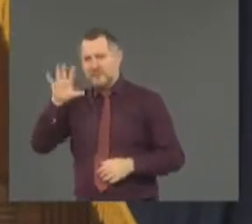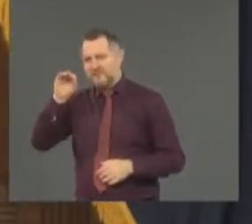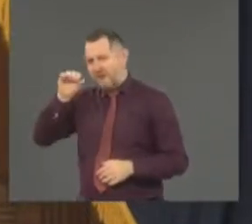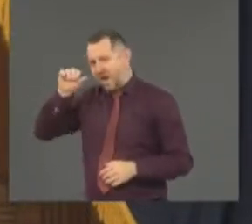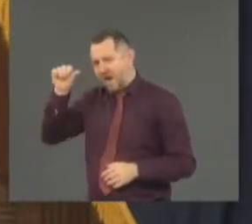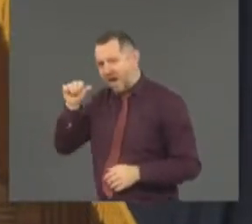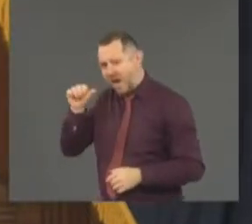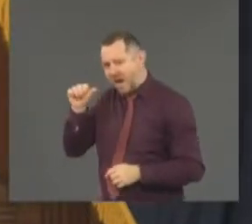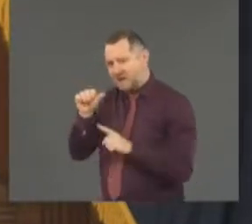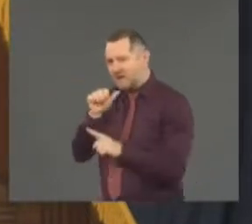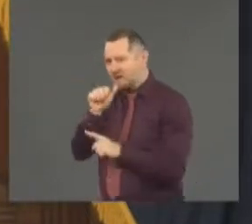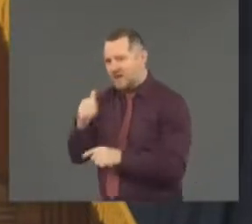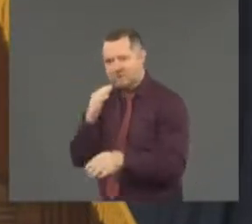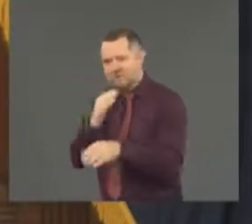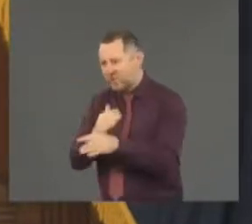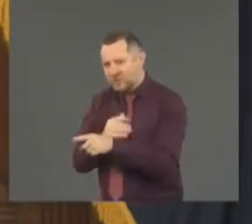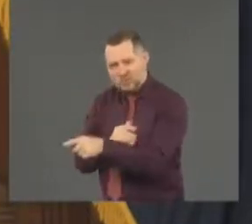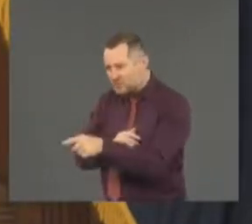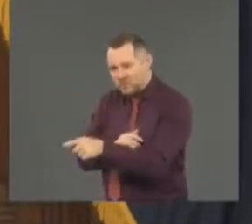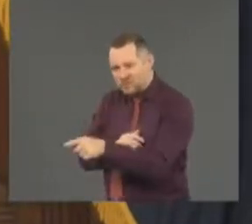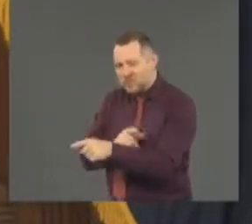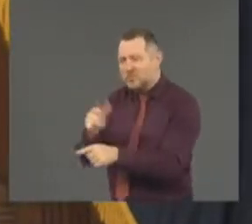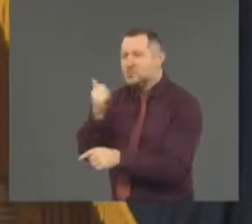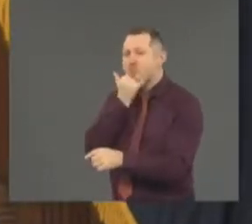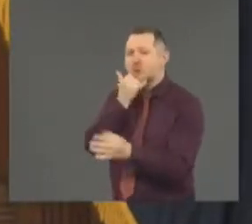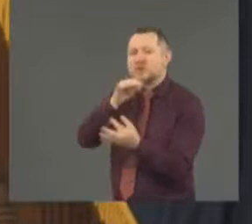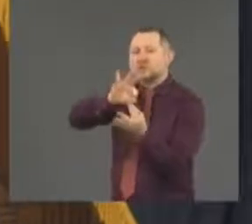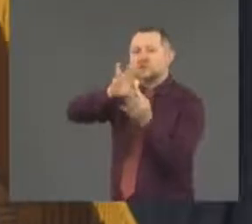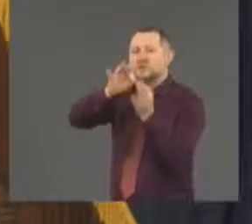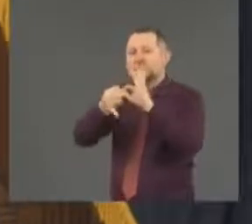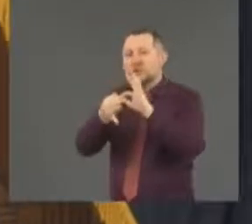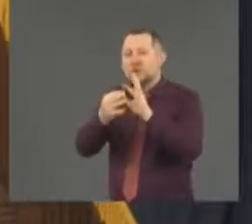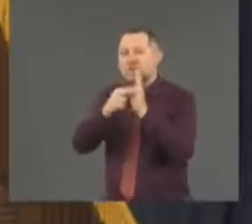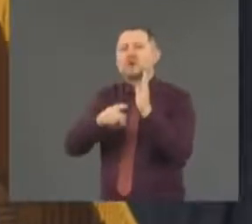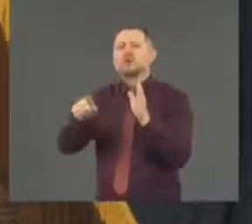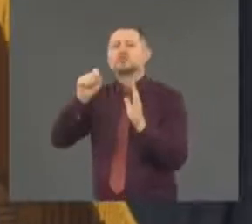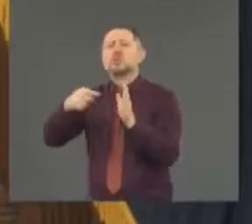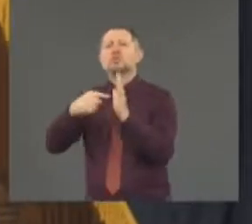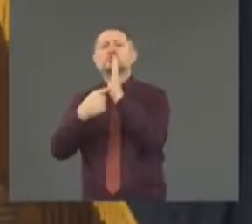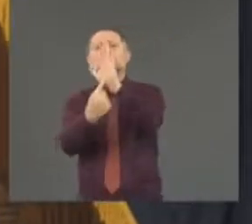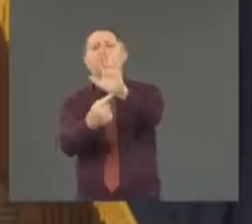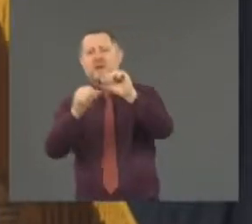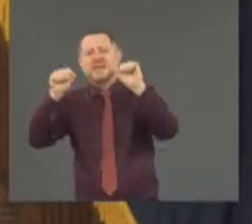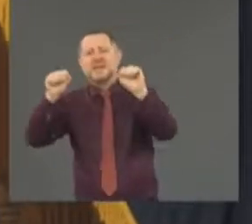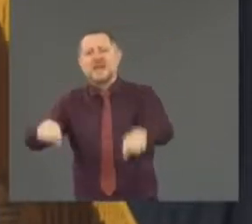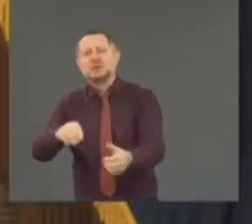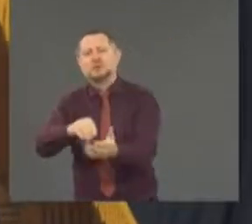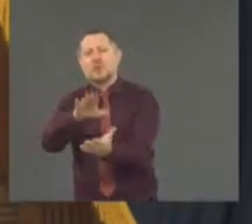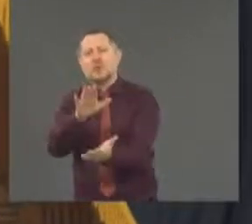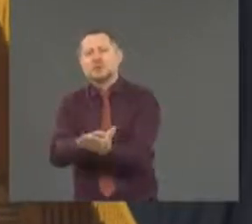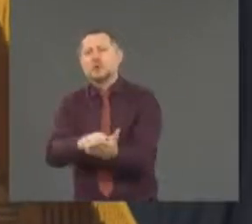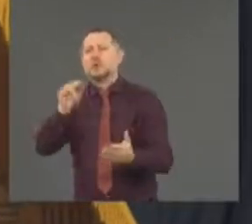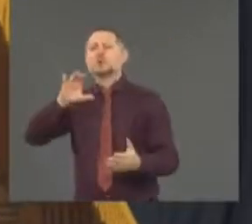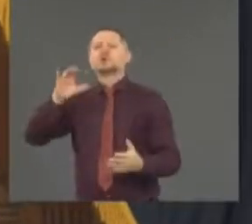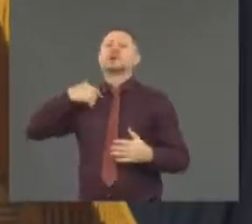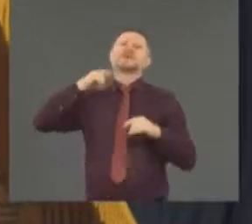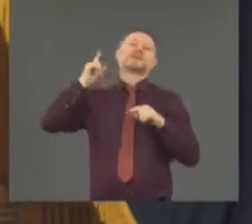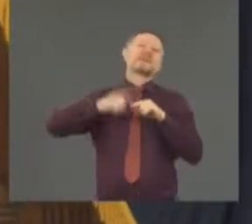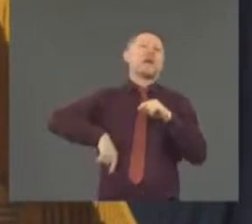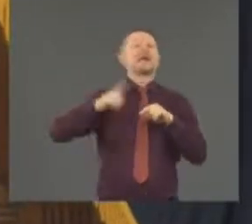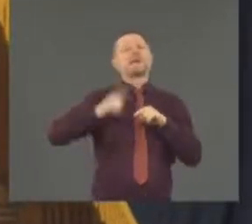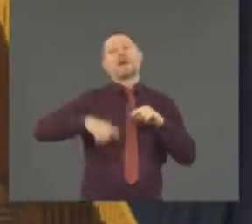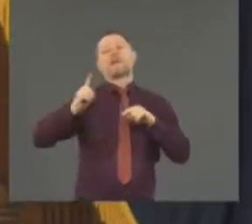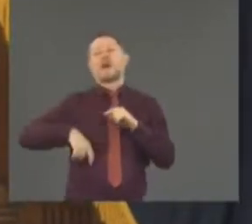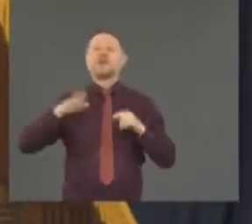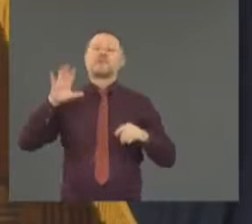law. Governor's council's opinion. The city still said, I can't release them because of 50A, even though we